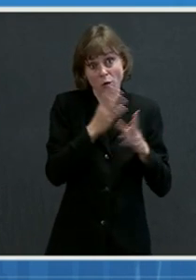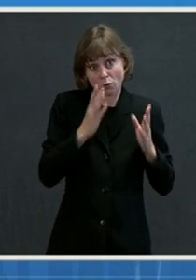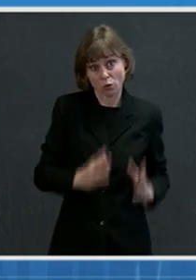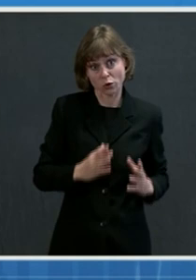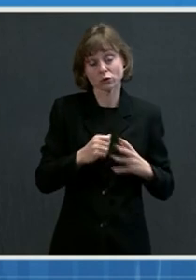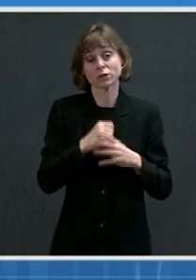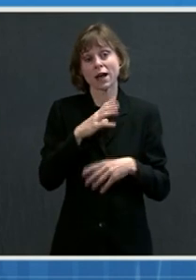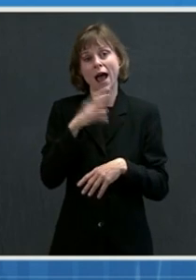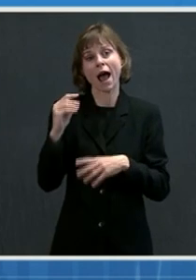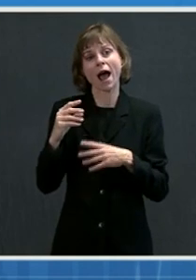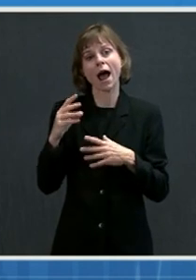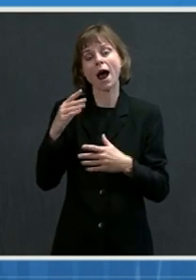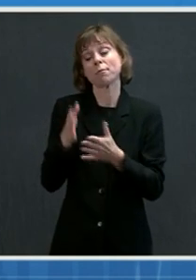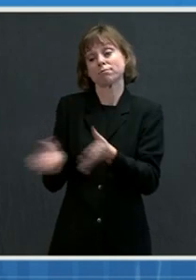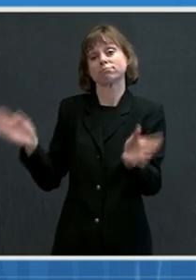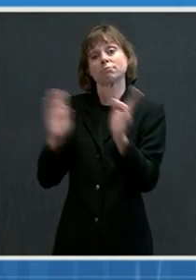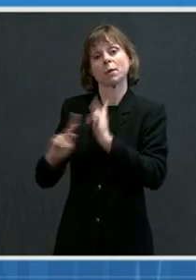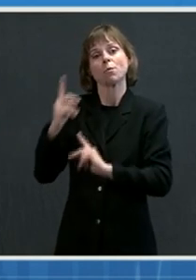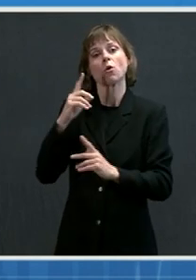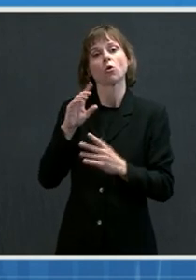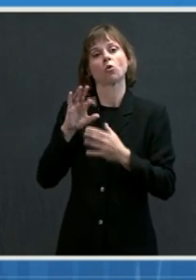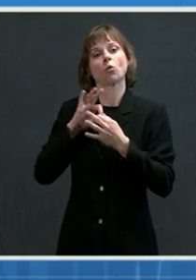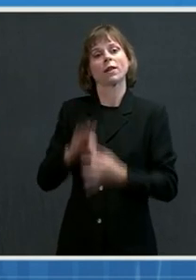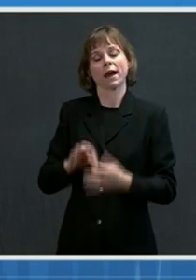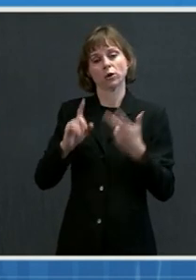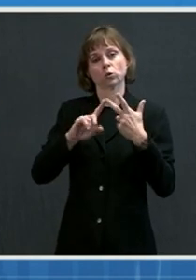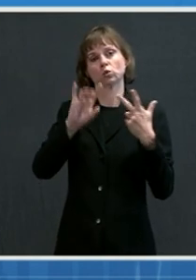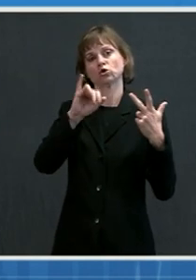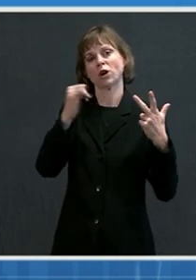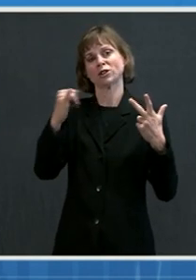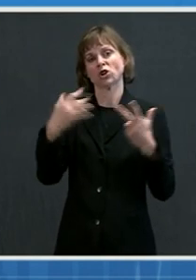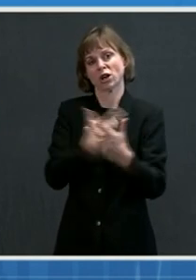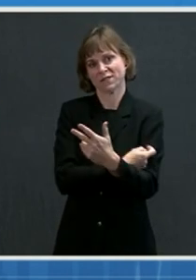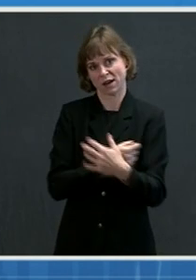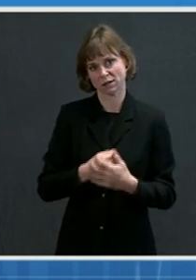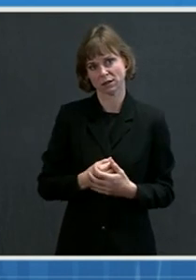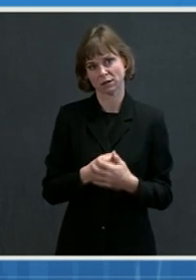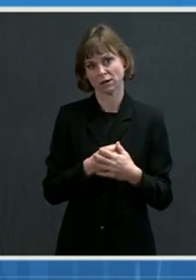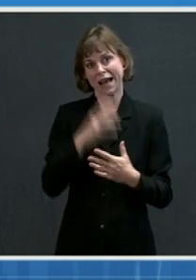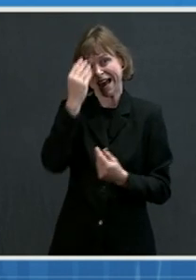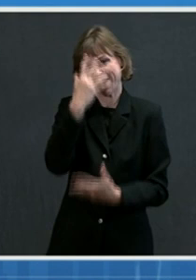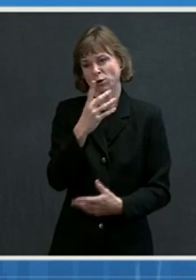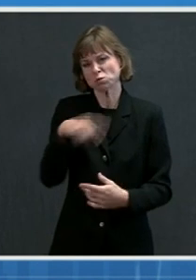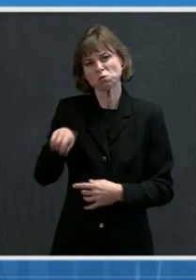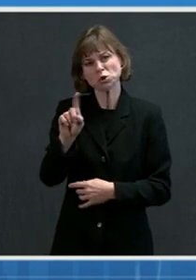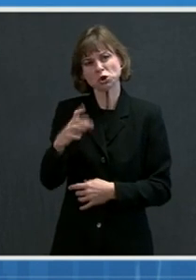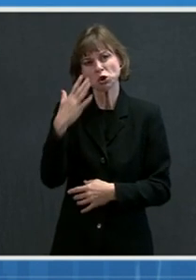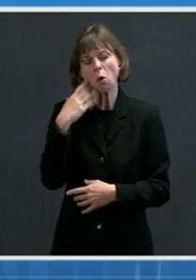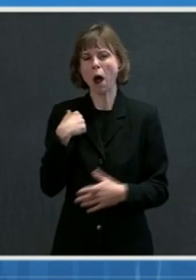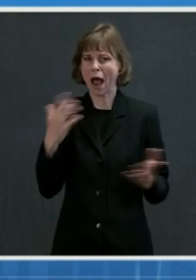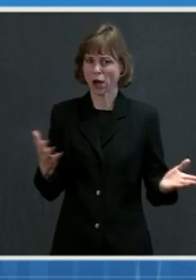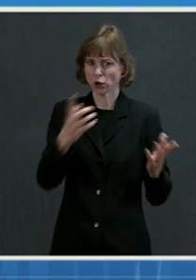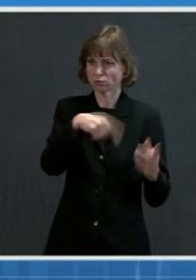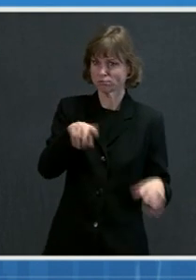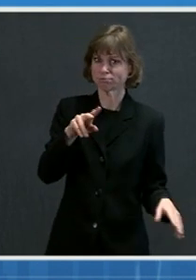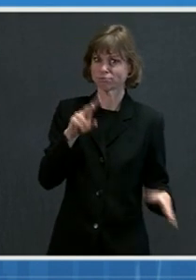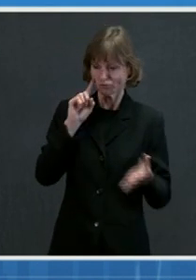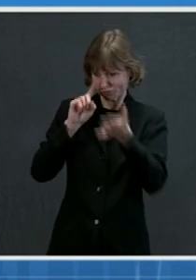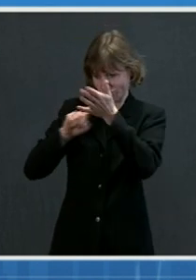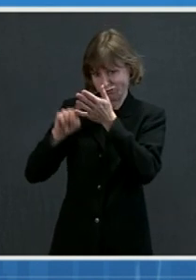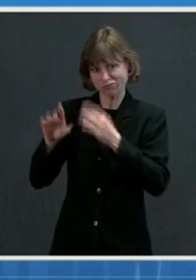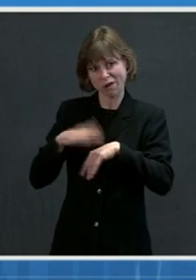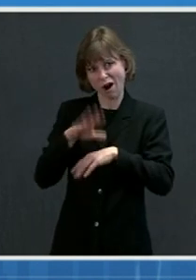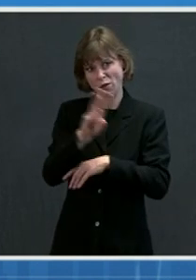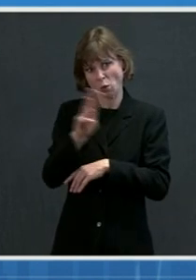Johnson vaccine, including information people should know before getting a vaccine. I encourage you to check out our website to learn more.